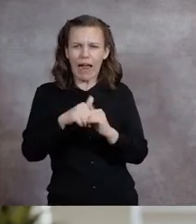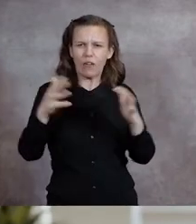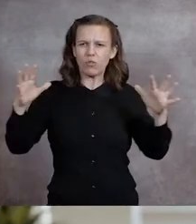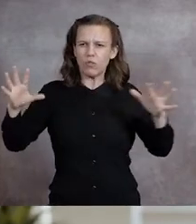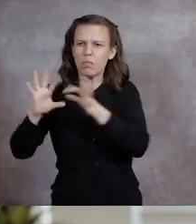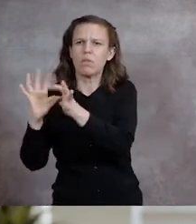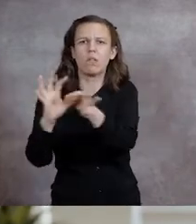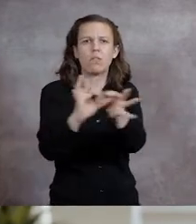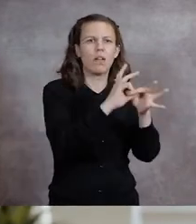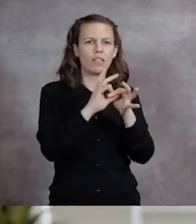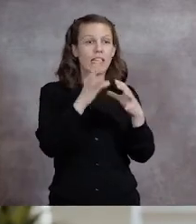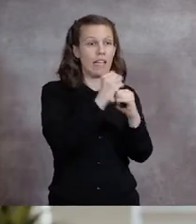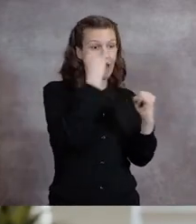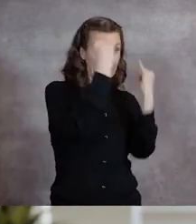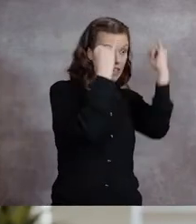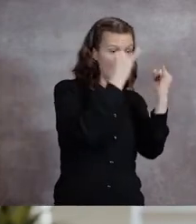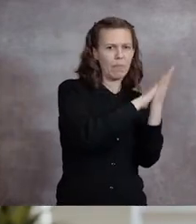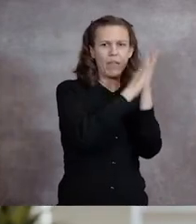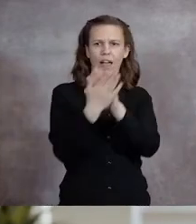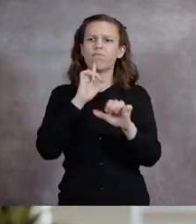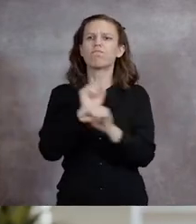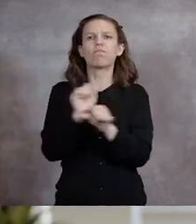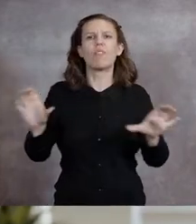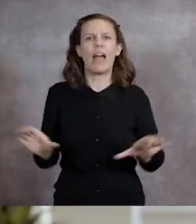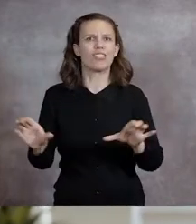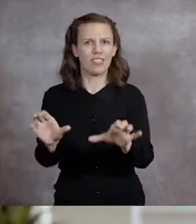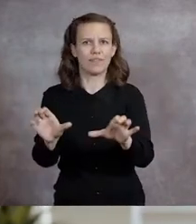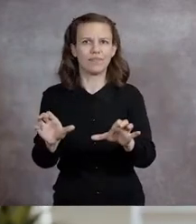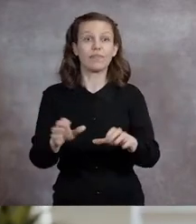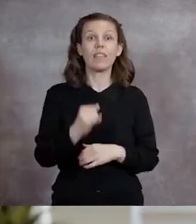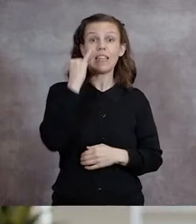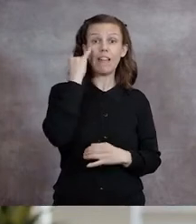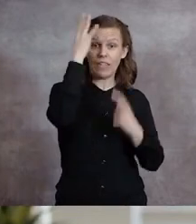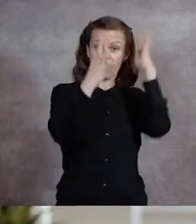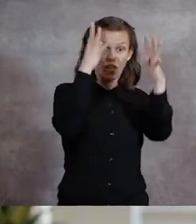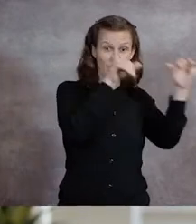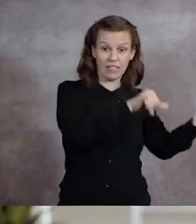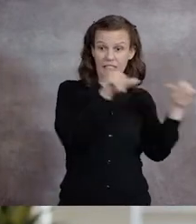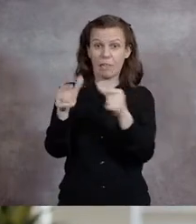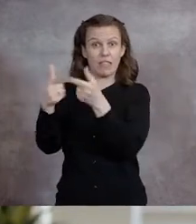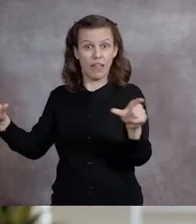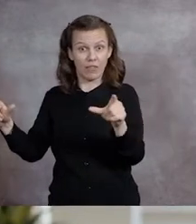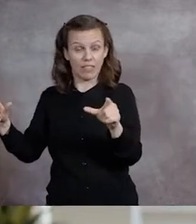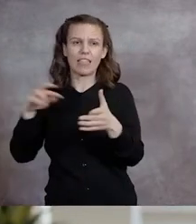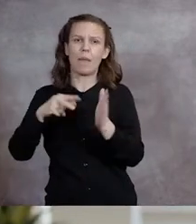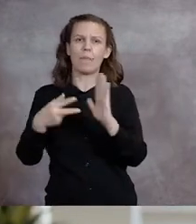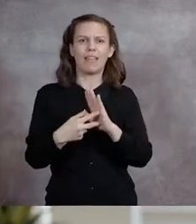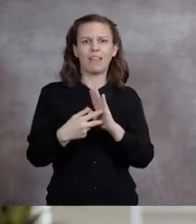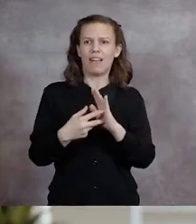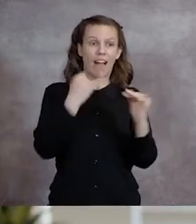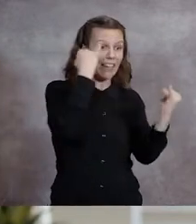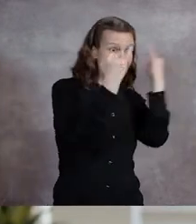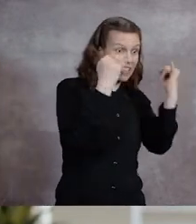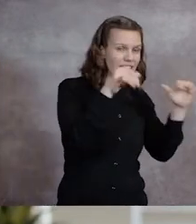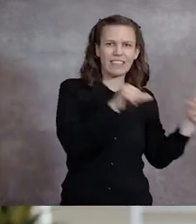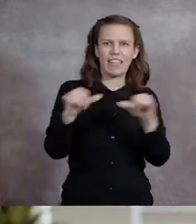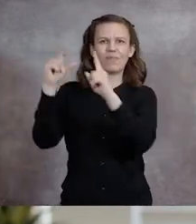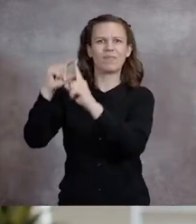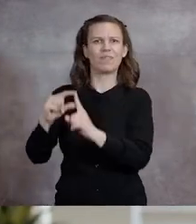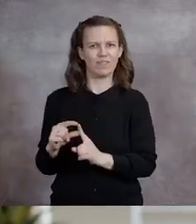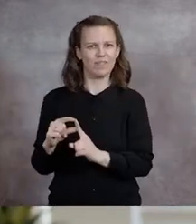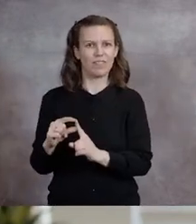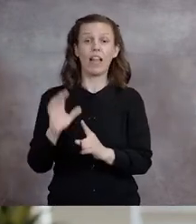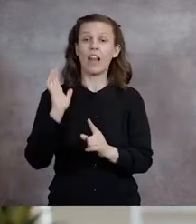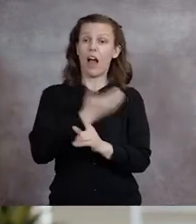bring people together to translate ideas to action. If innovation is our language, then ideas